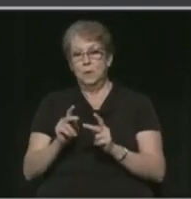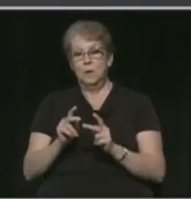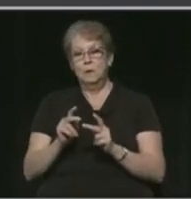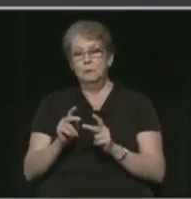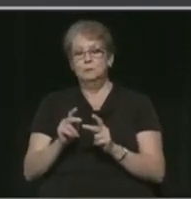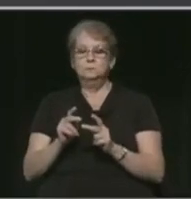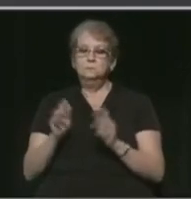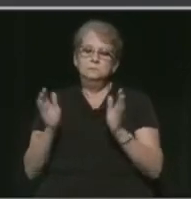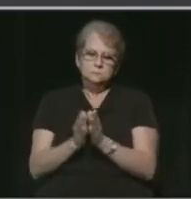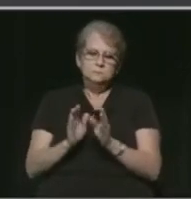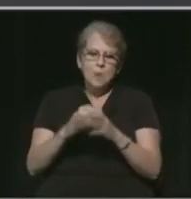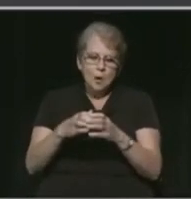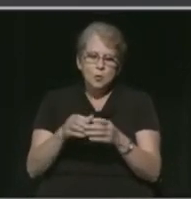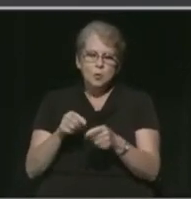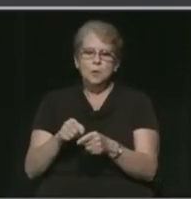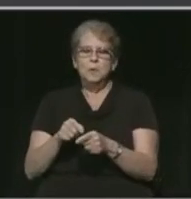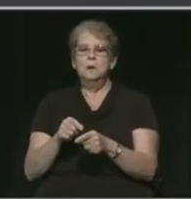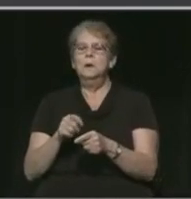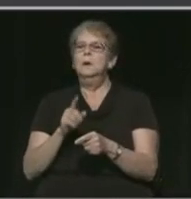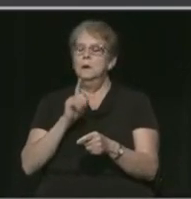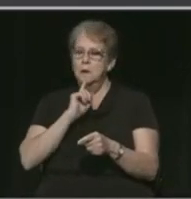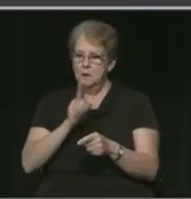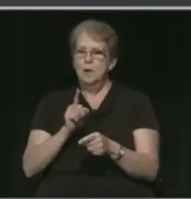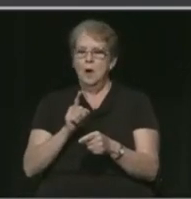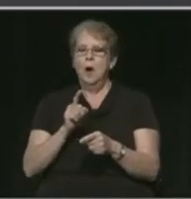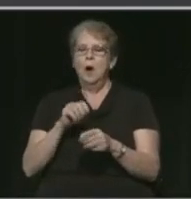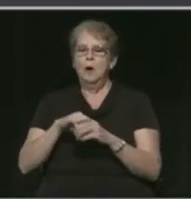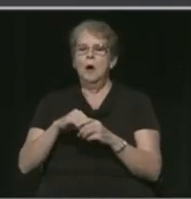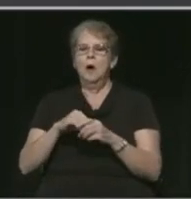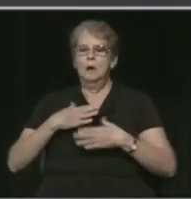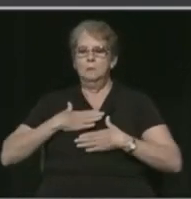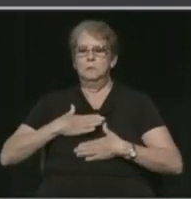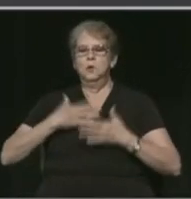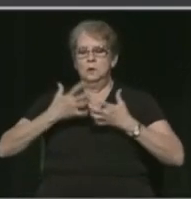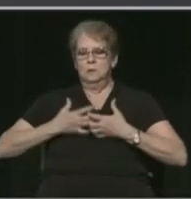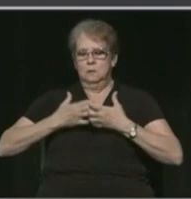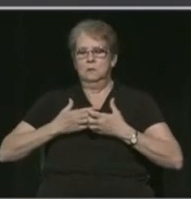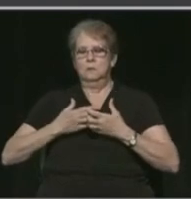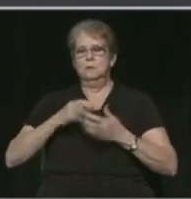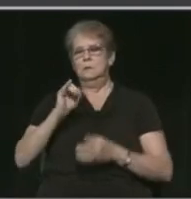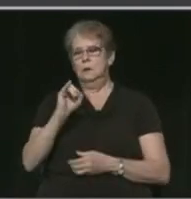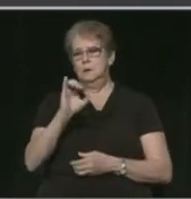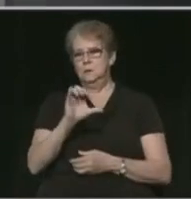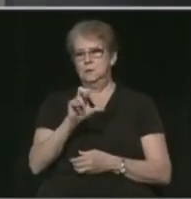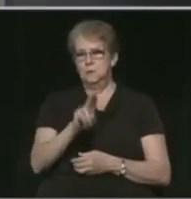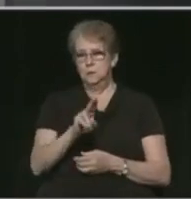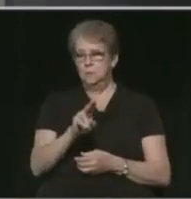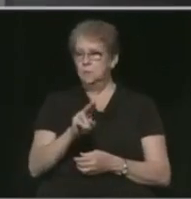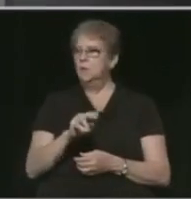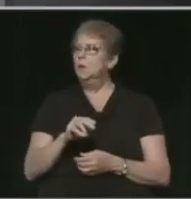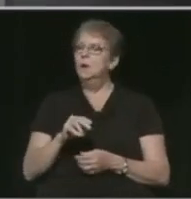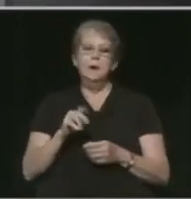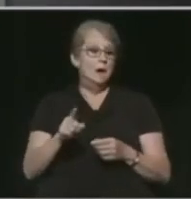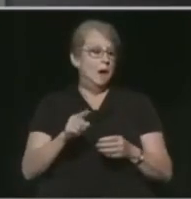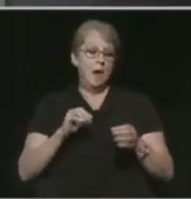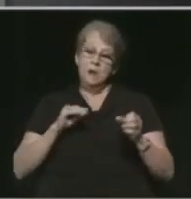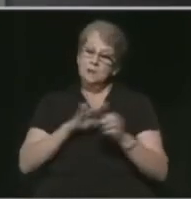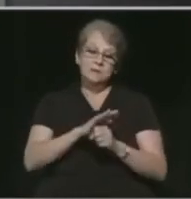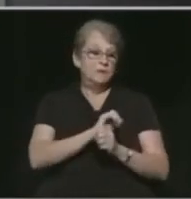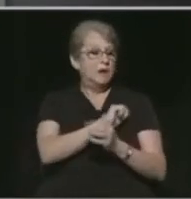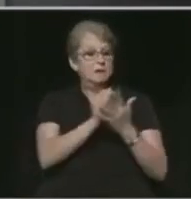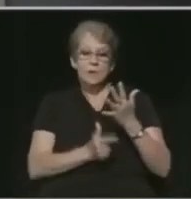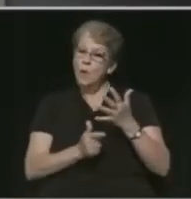smaller portion of those folks are in on ventilators or in ICU. It is affecting all across the age.